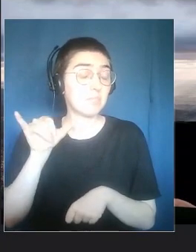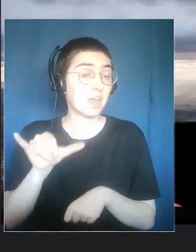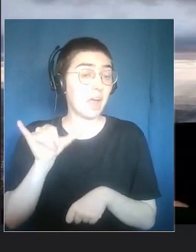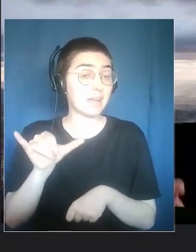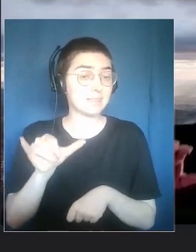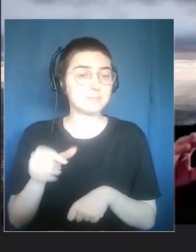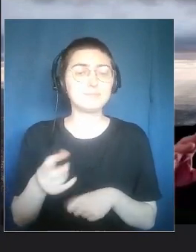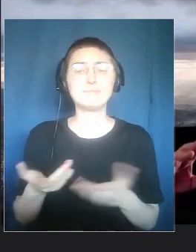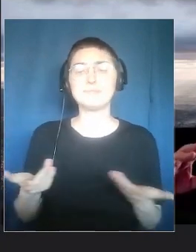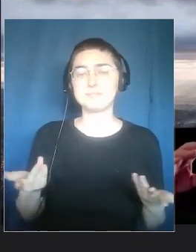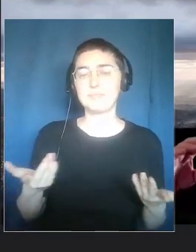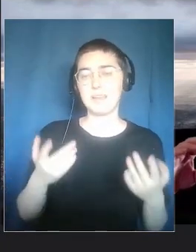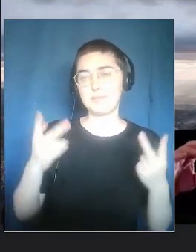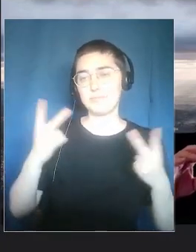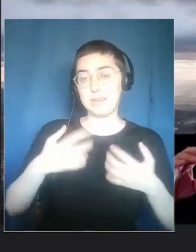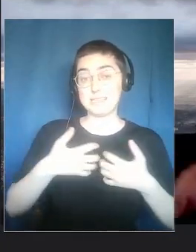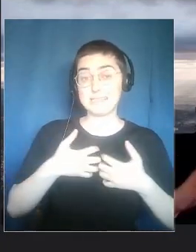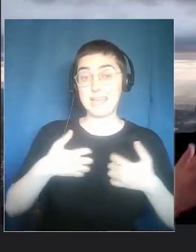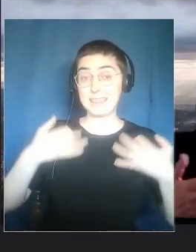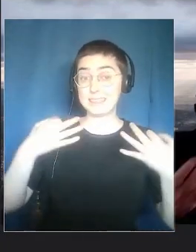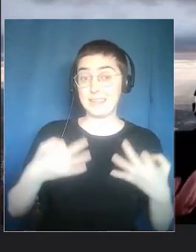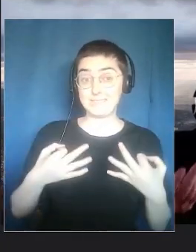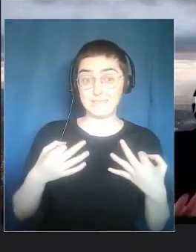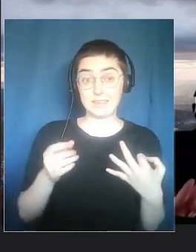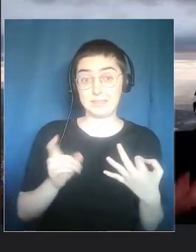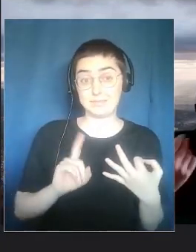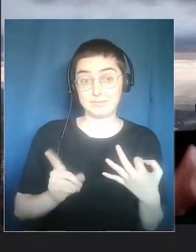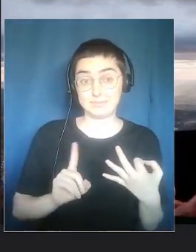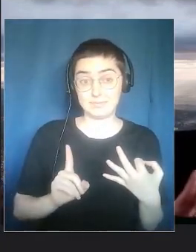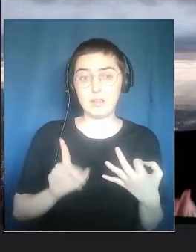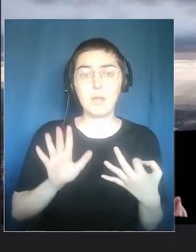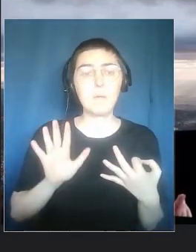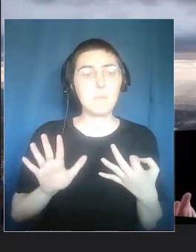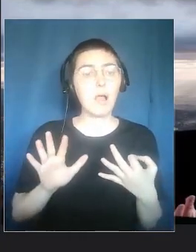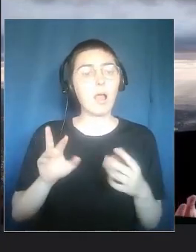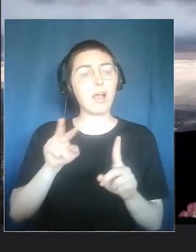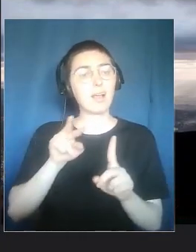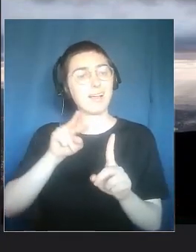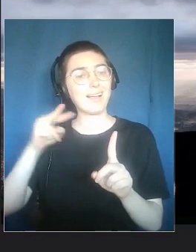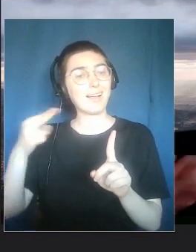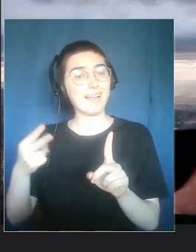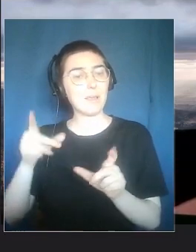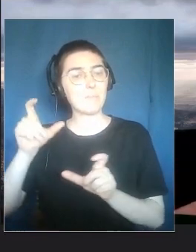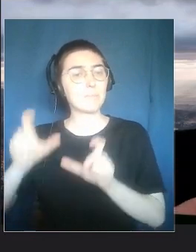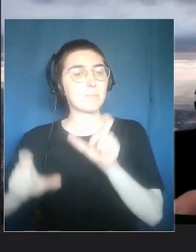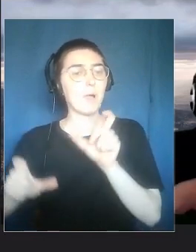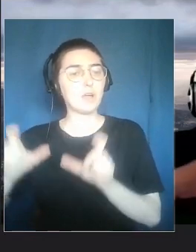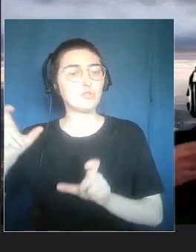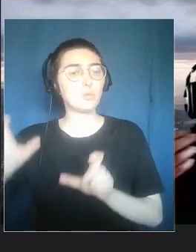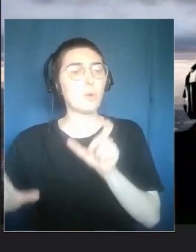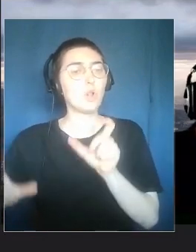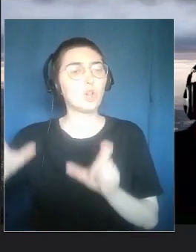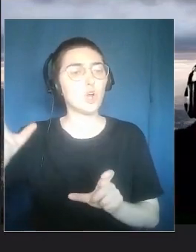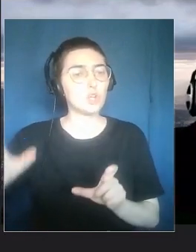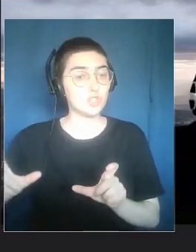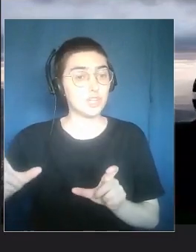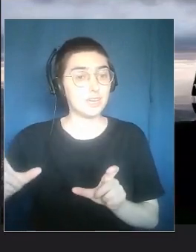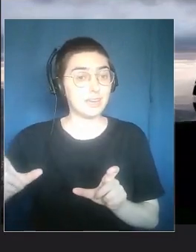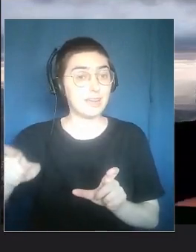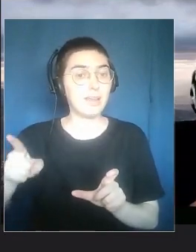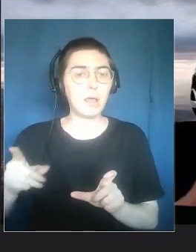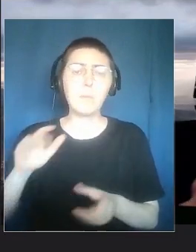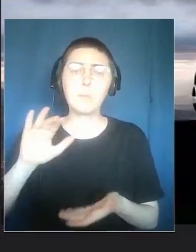from a biological point of view. But it's true from an